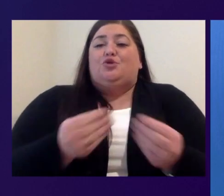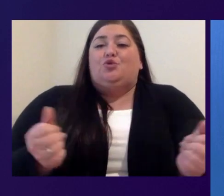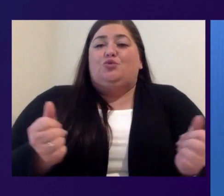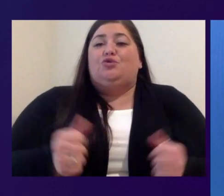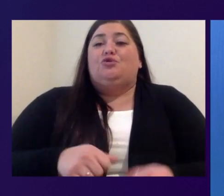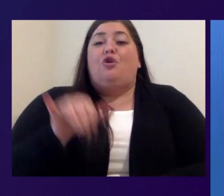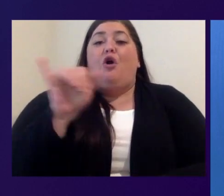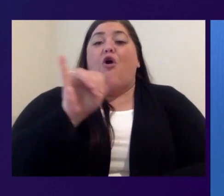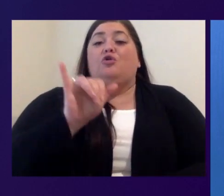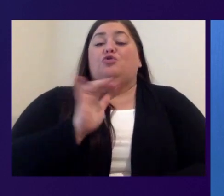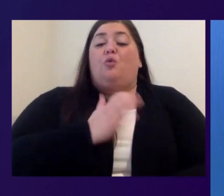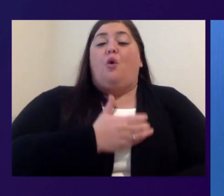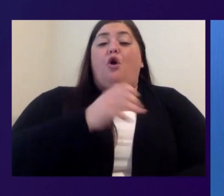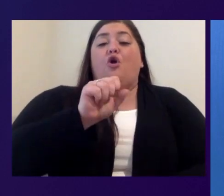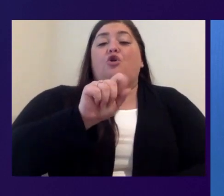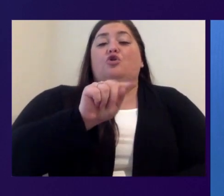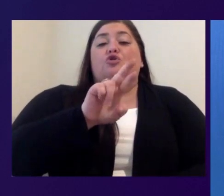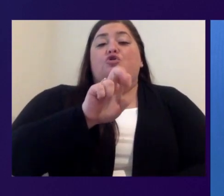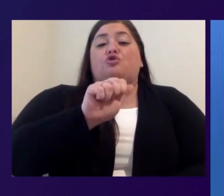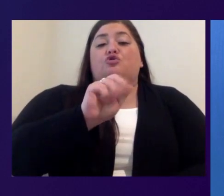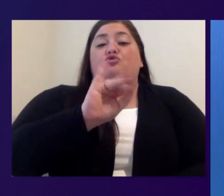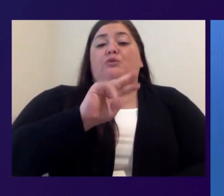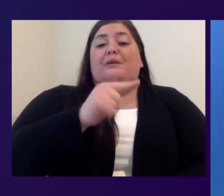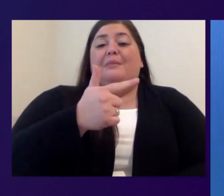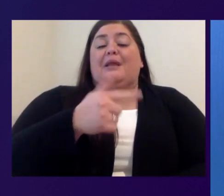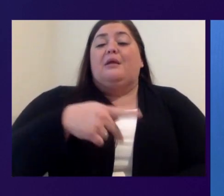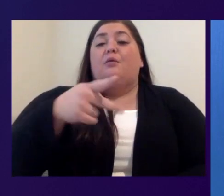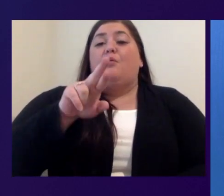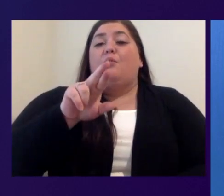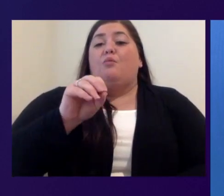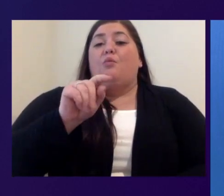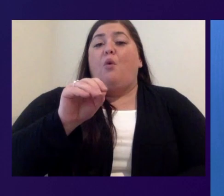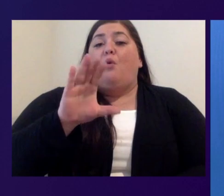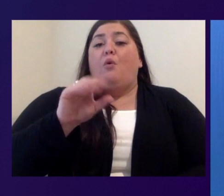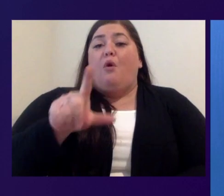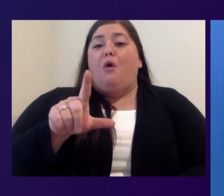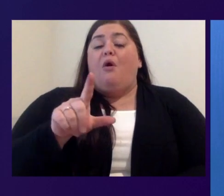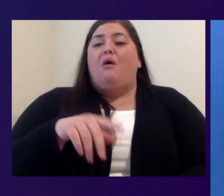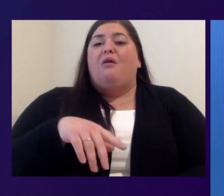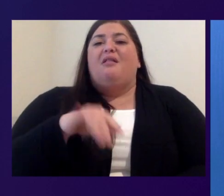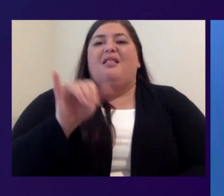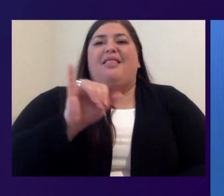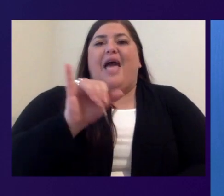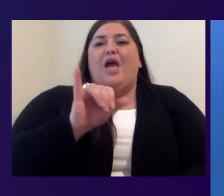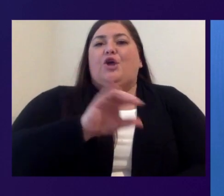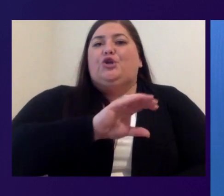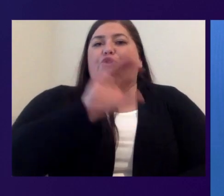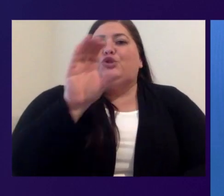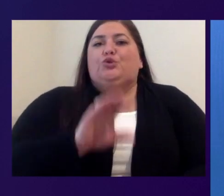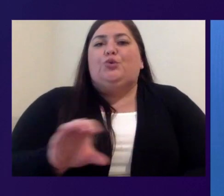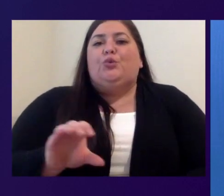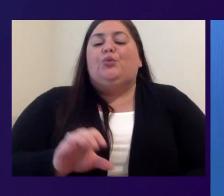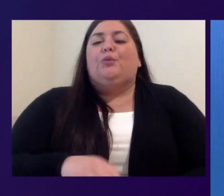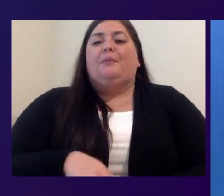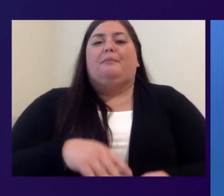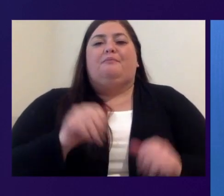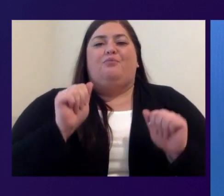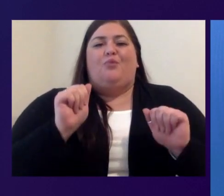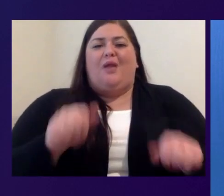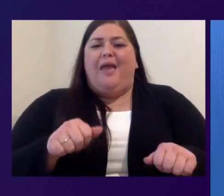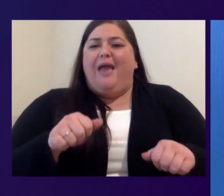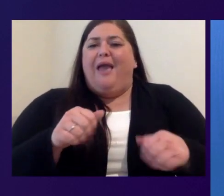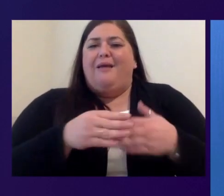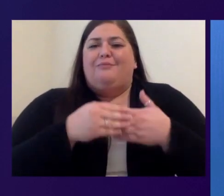protocols and partnered with video conferencing solutions like Zoom to optimize those solutions over our